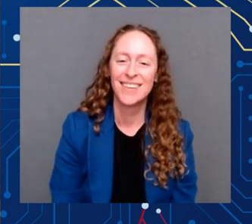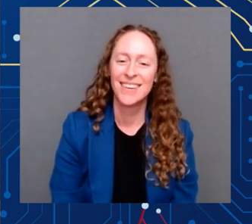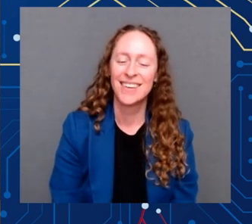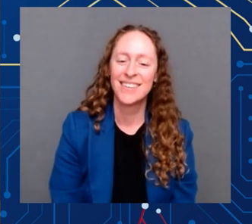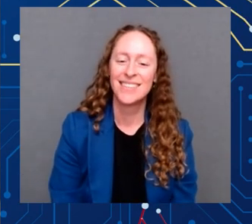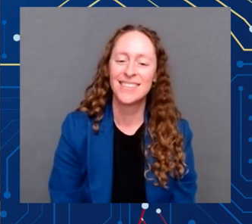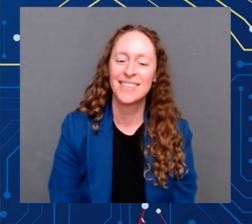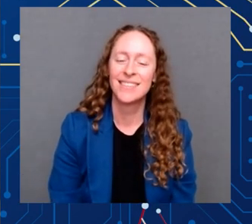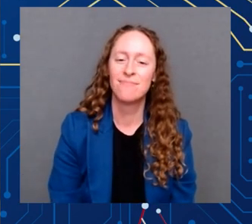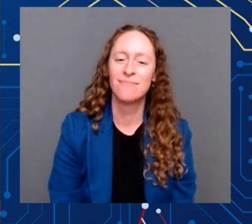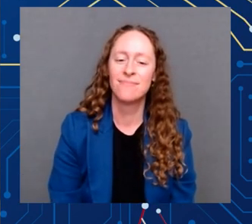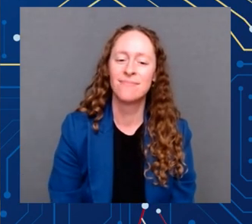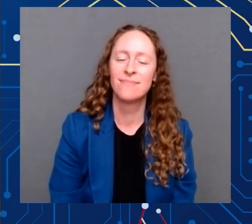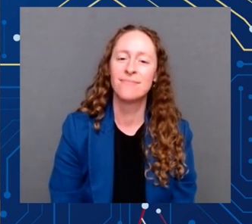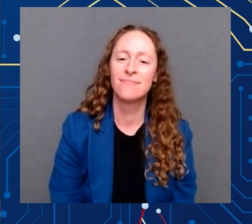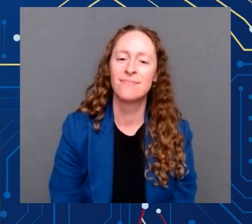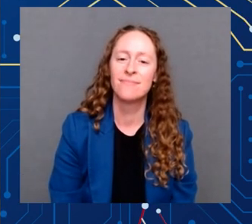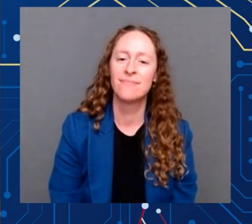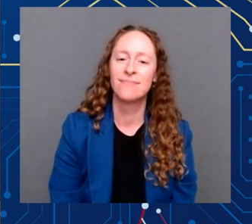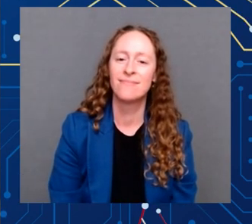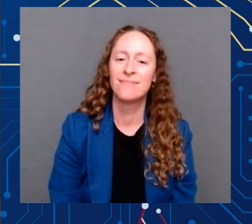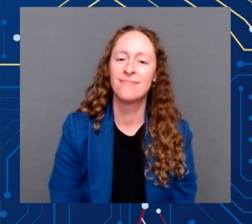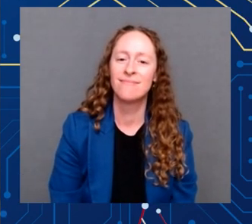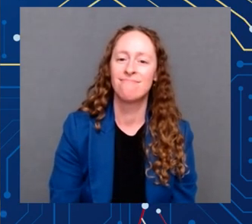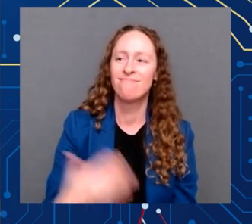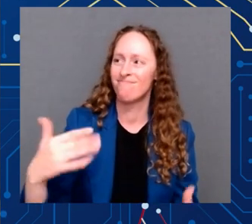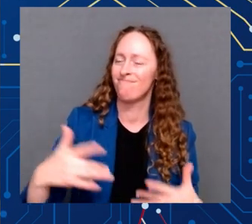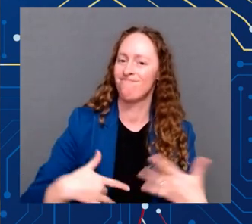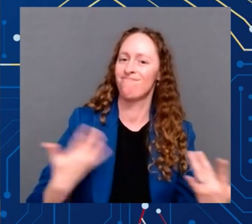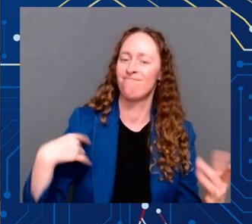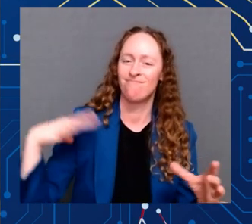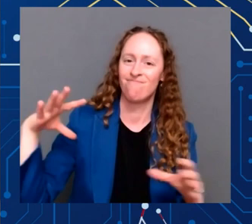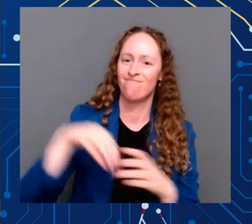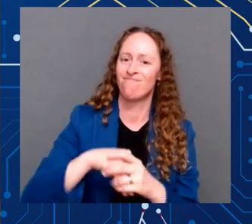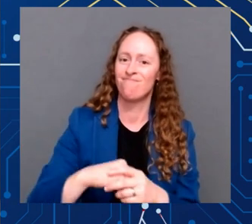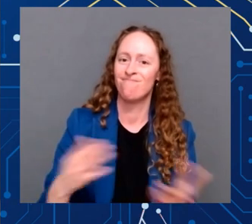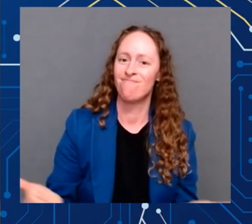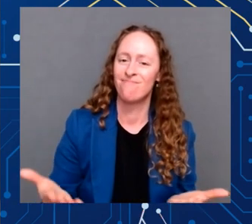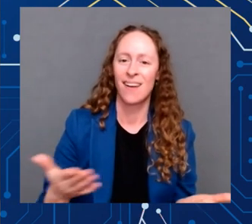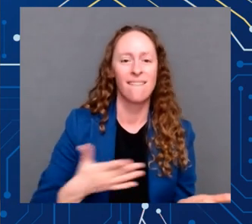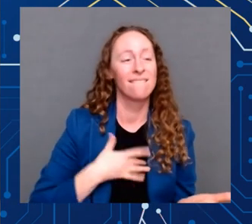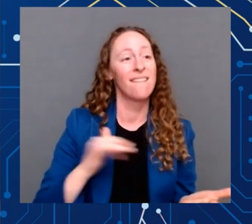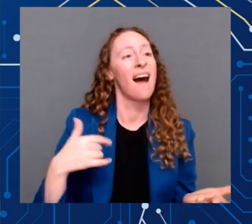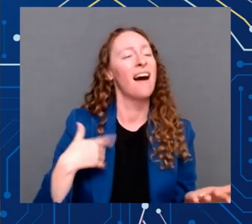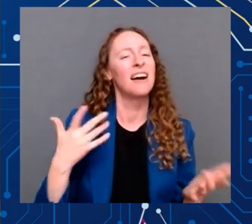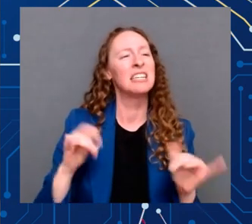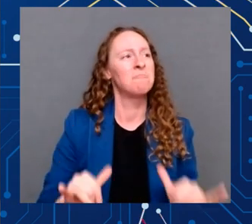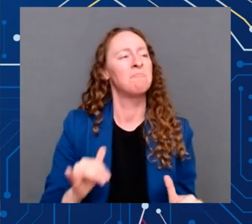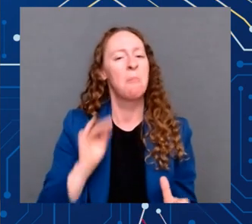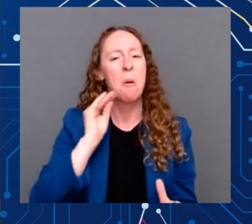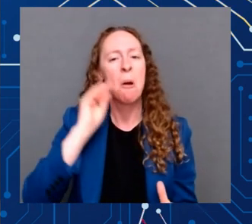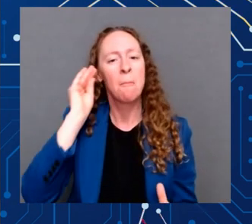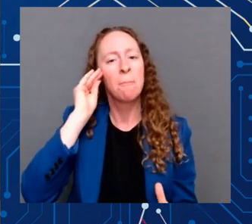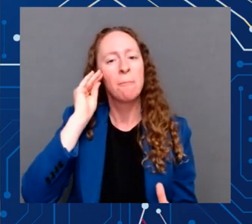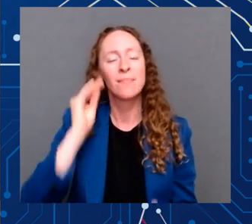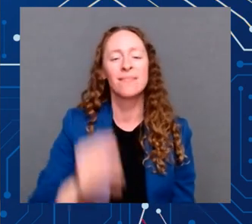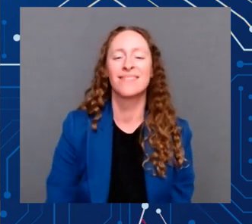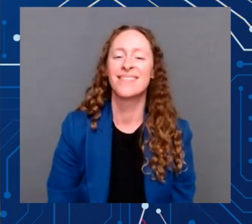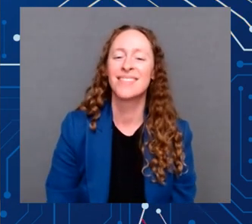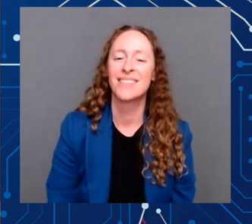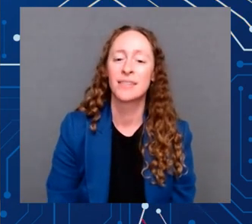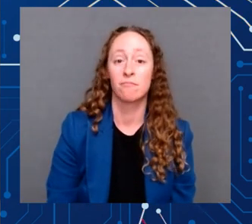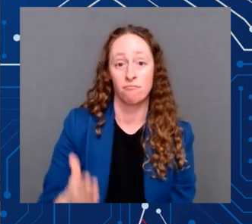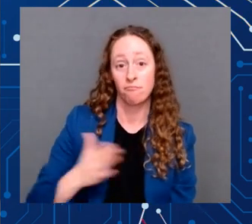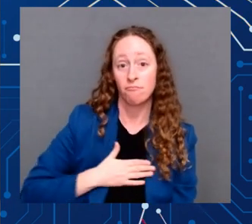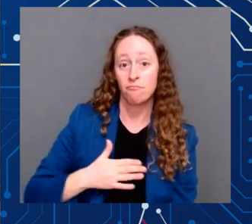Being part of this ceremony feels like a homecoming to me. My grandfather was the first entrepreneur that I ever met. He ran